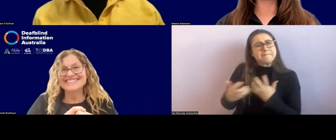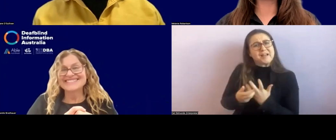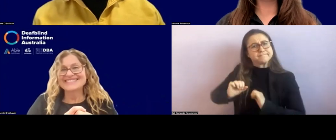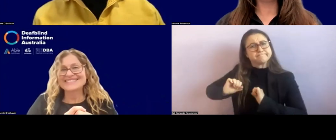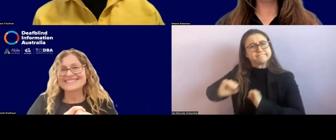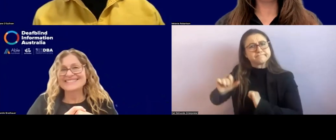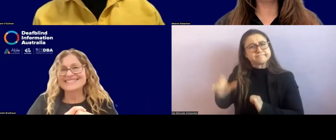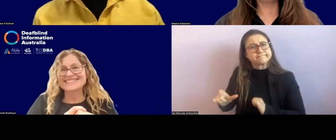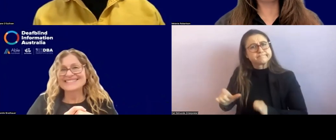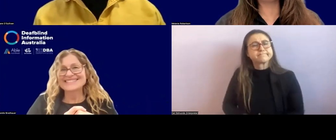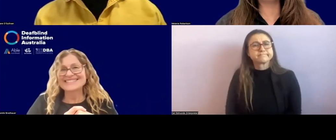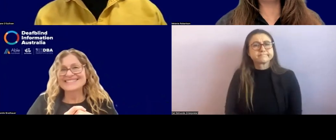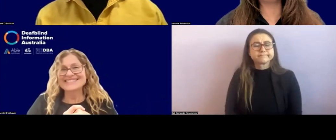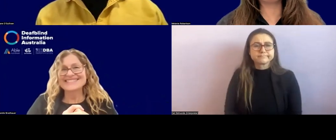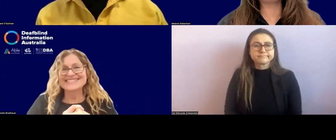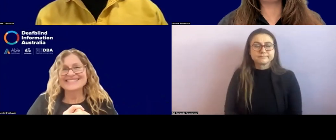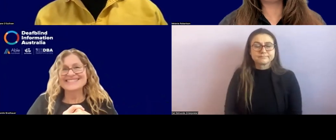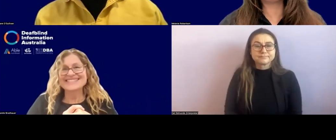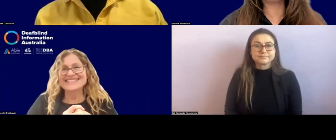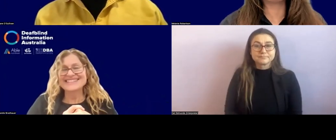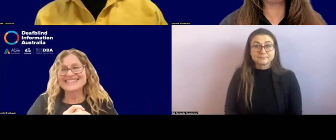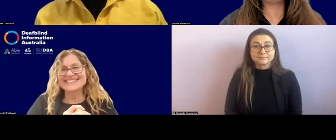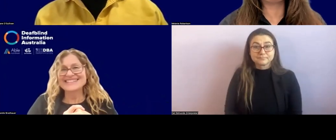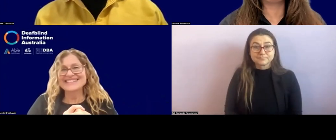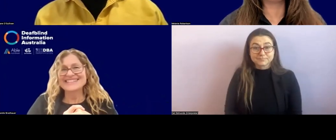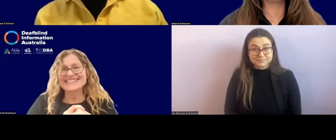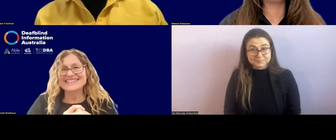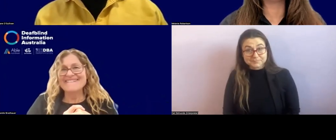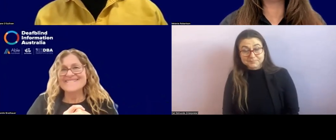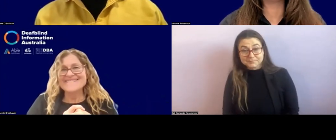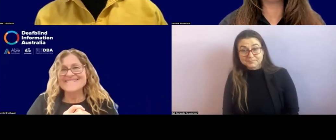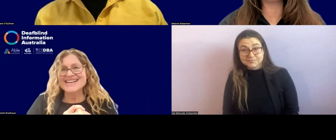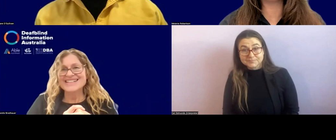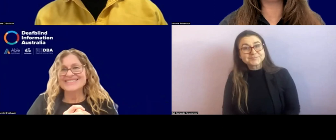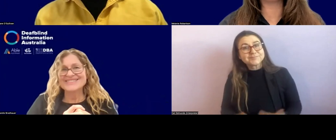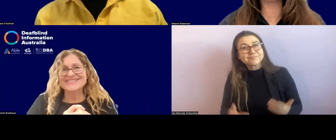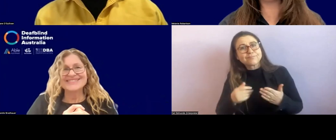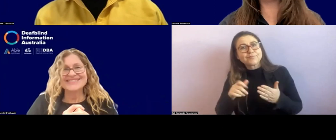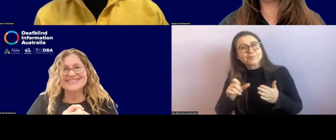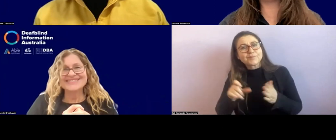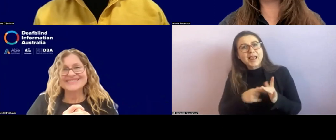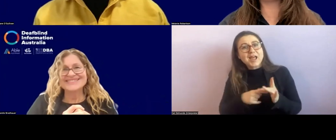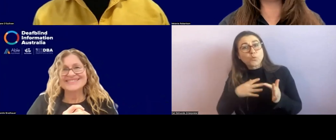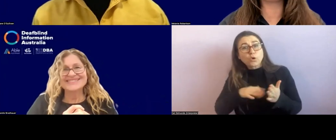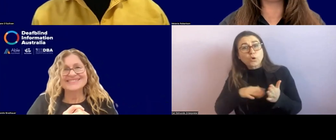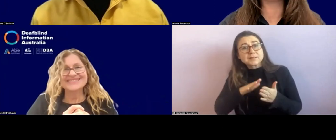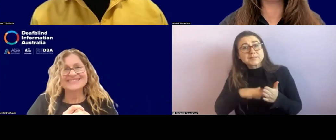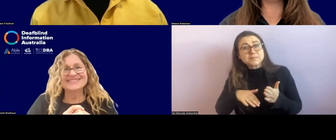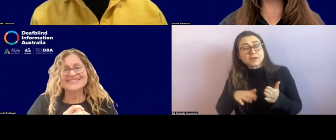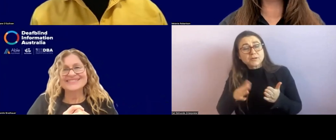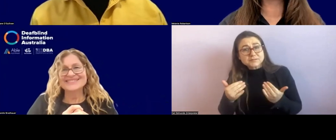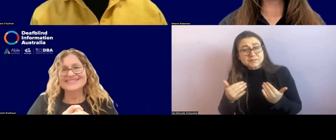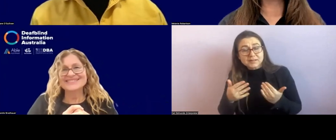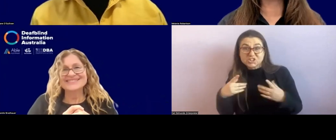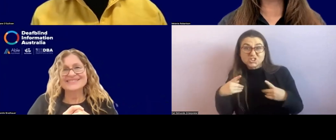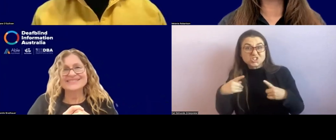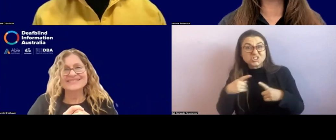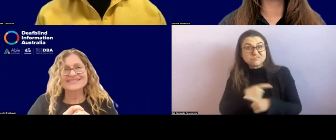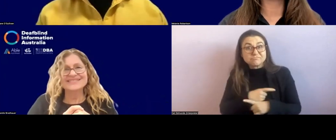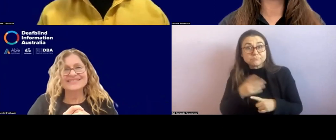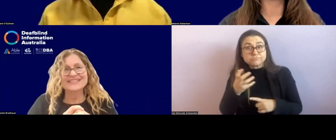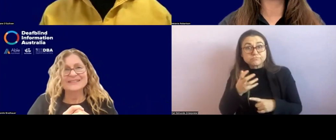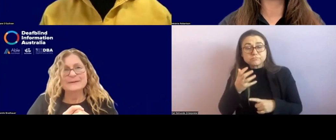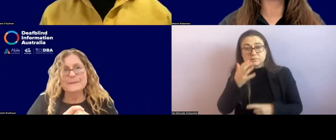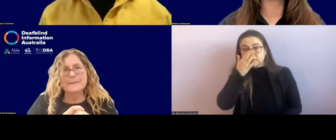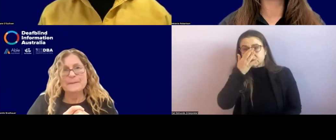Um, is that, um, an experience you want to shed any more light on Claire? It's a challenging combination there. I,